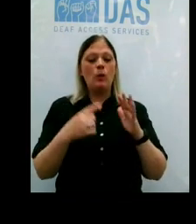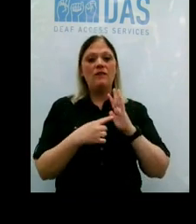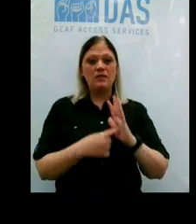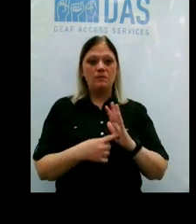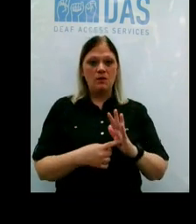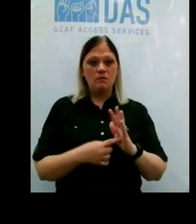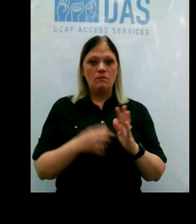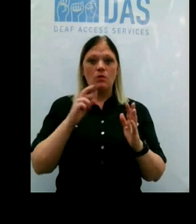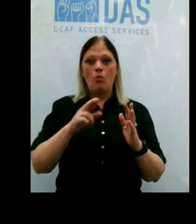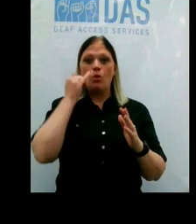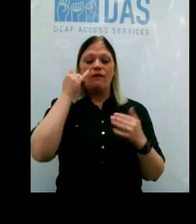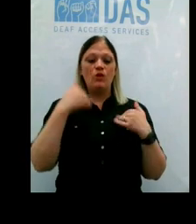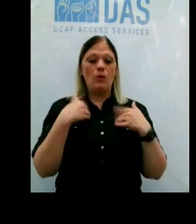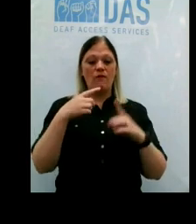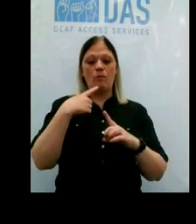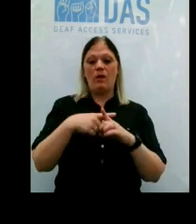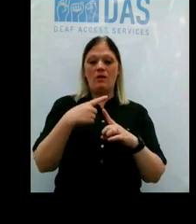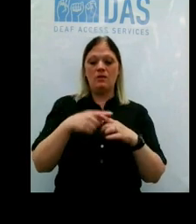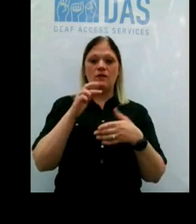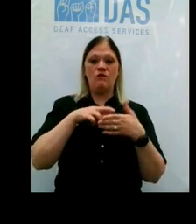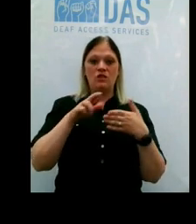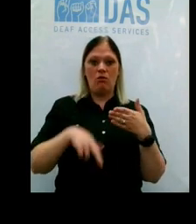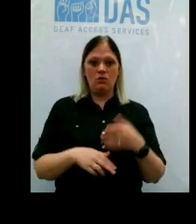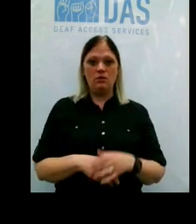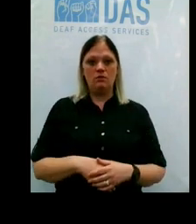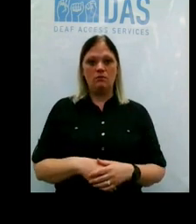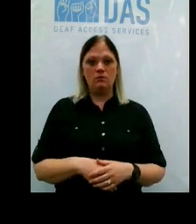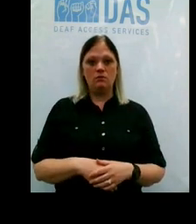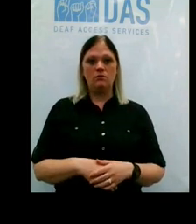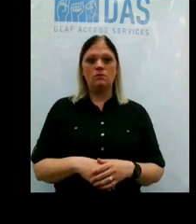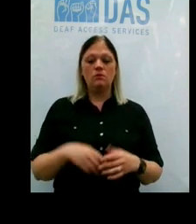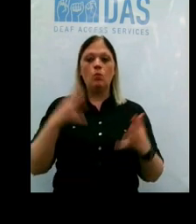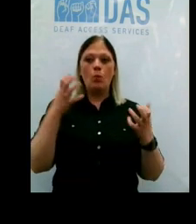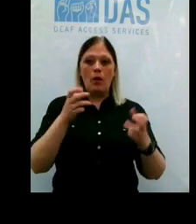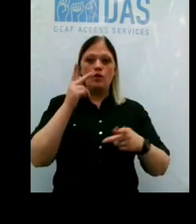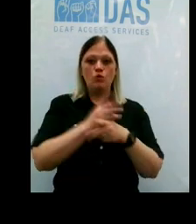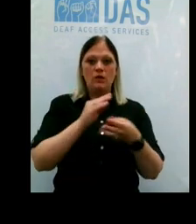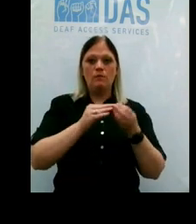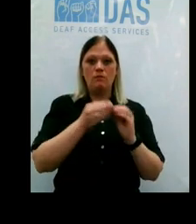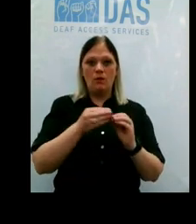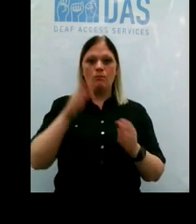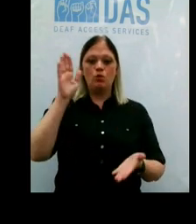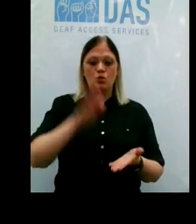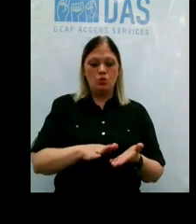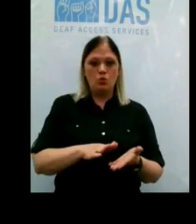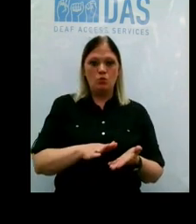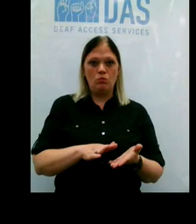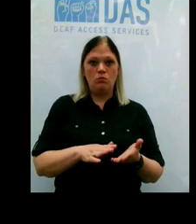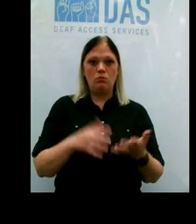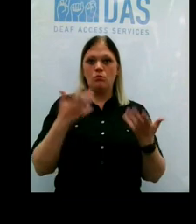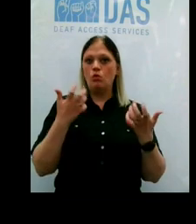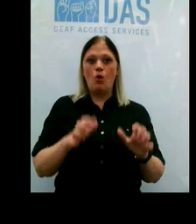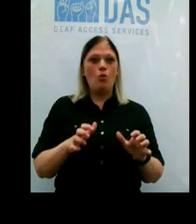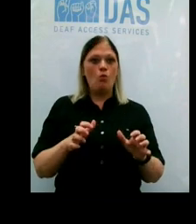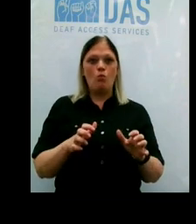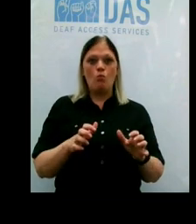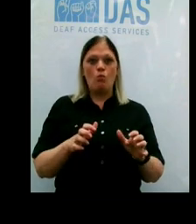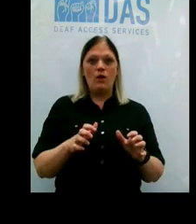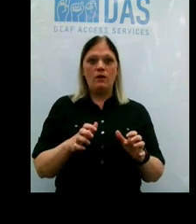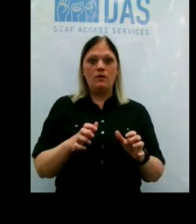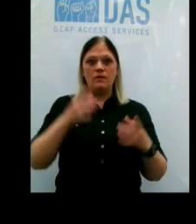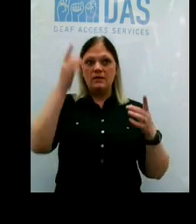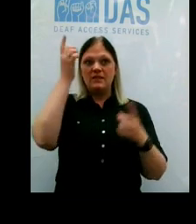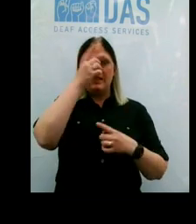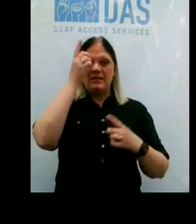or if you have a positive test result, because we want to keep our numbers down. We do not want these infectious disease vectors walking